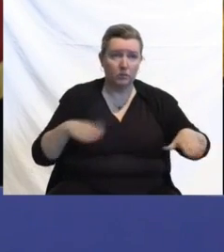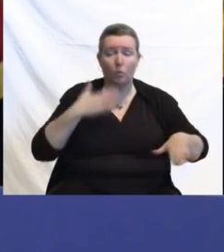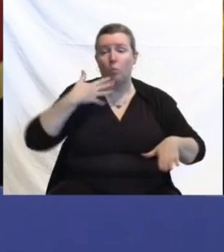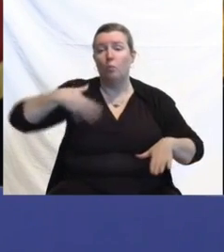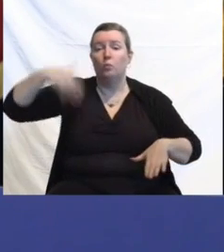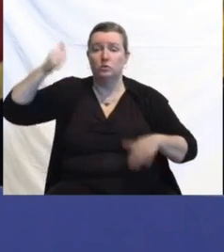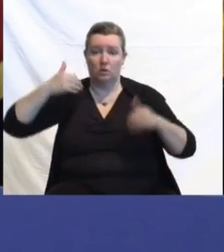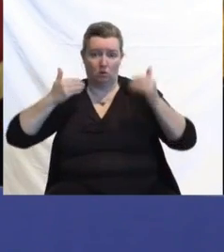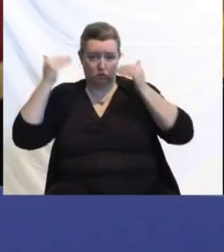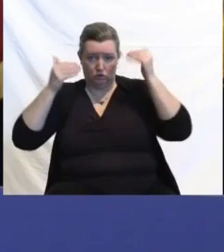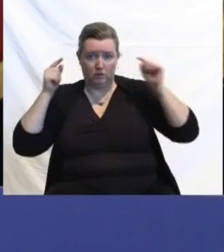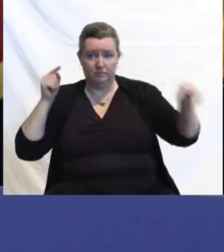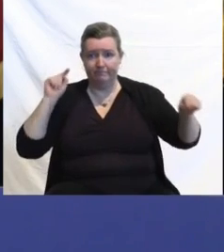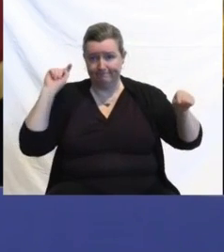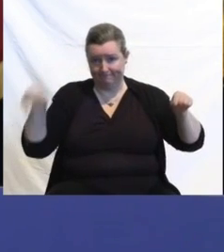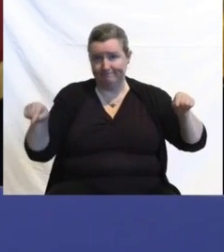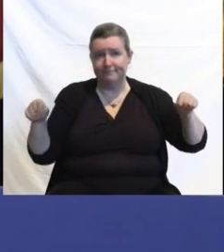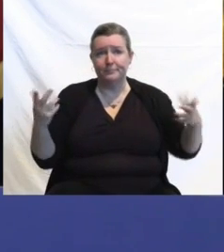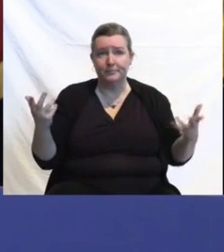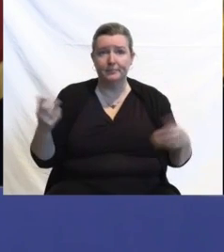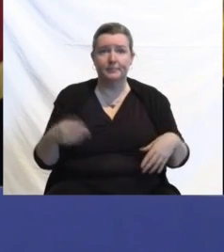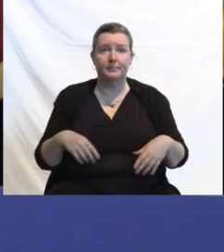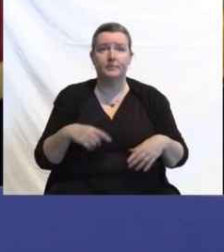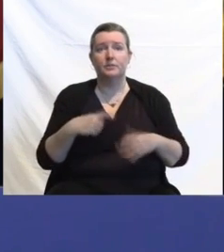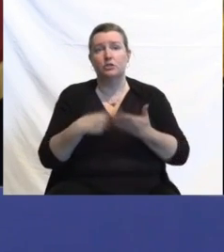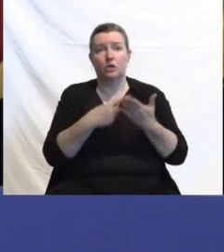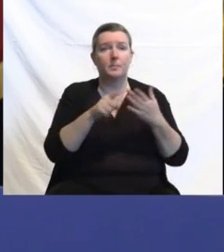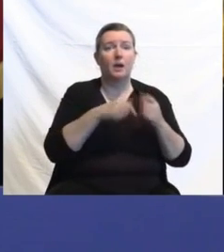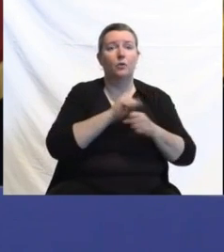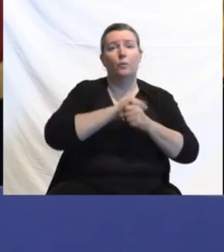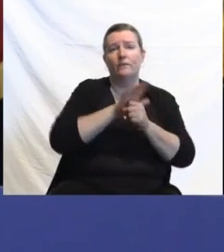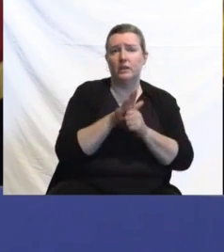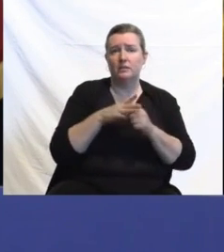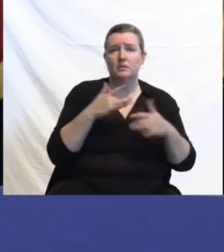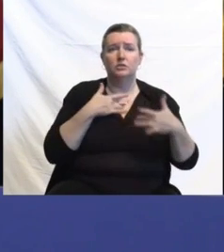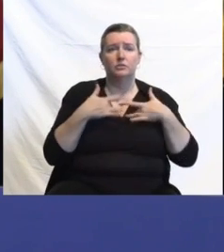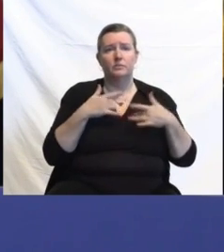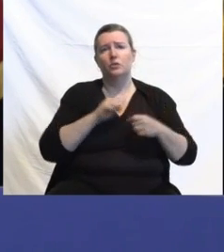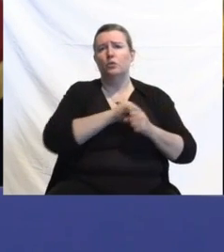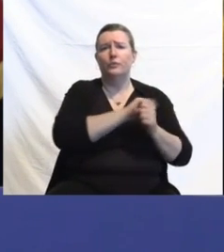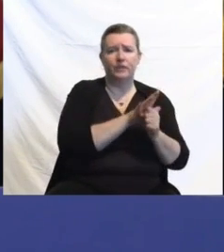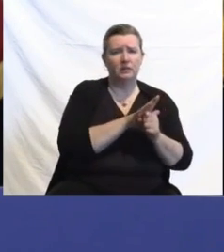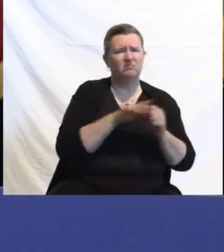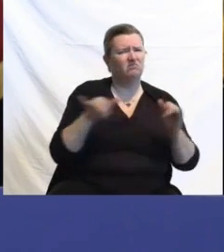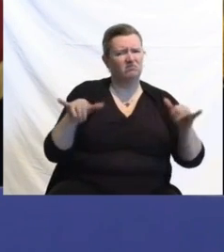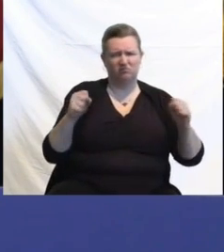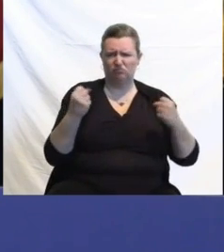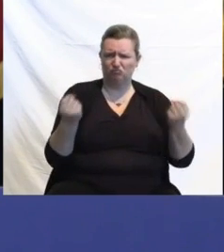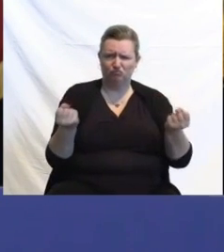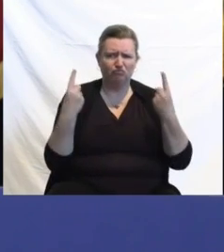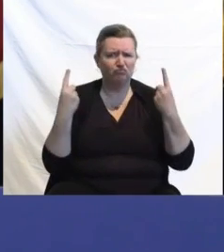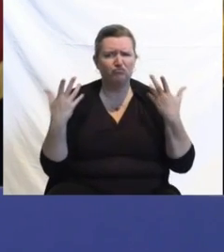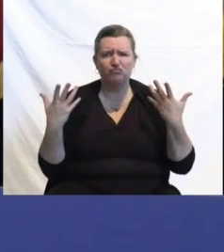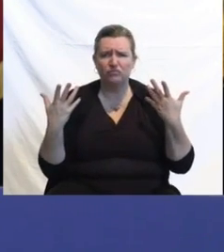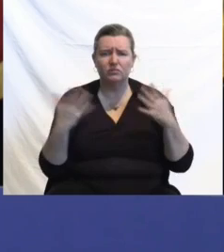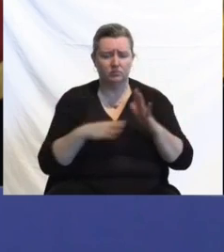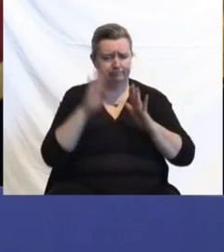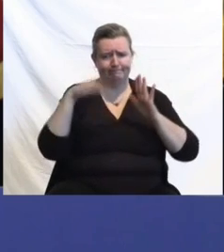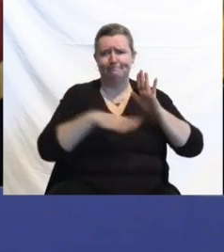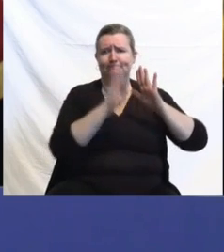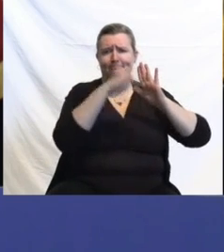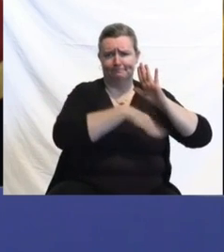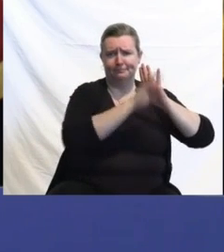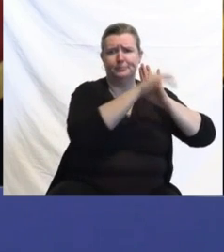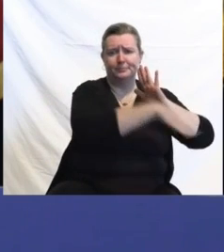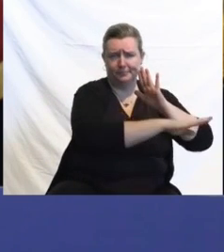you know, while we're talking about COVID and concerns about trends and potential peaks in the future, you know, we really